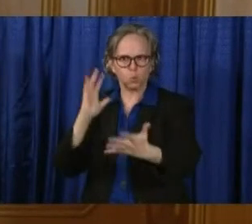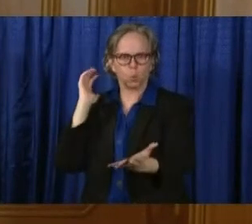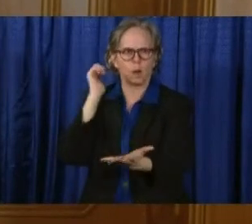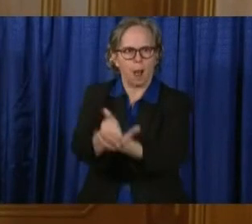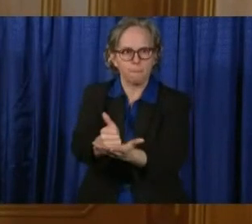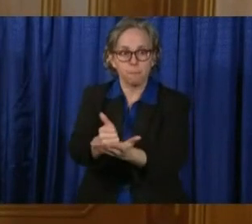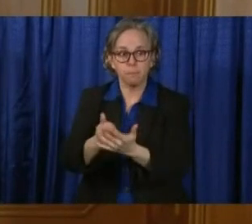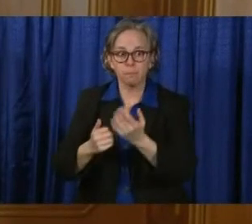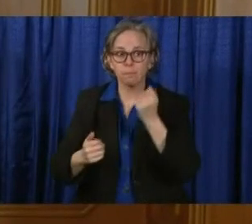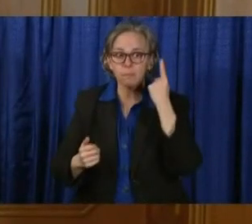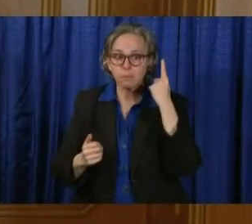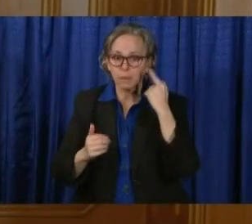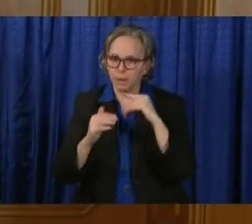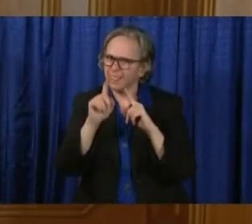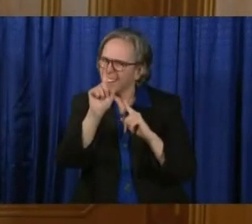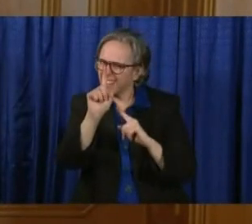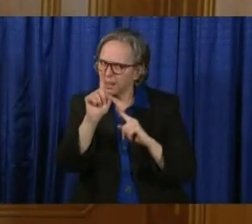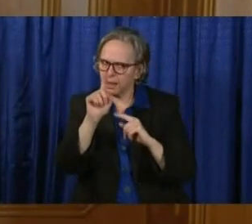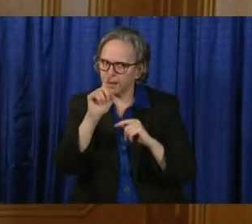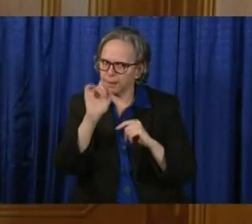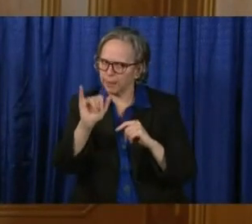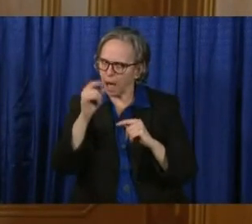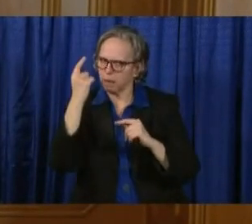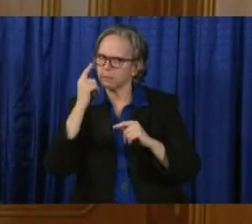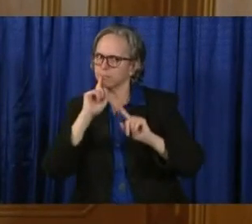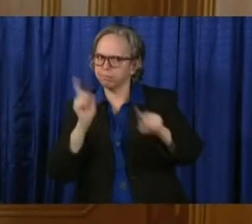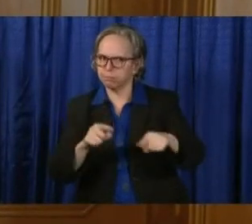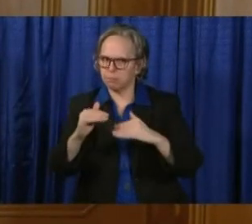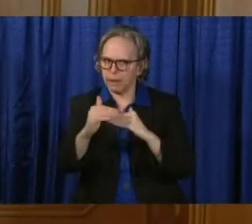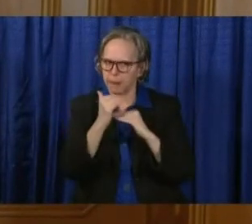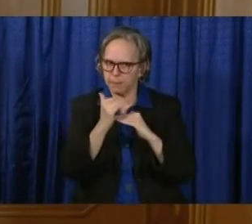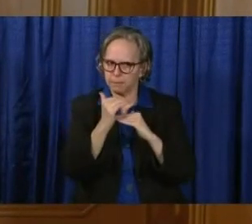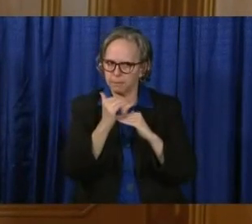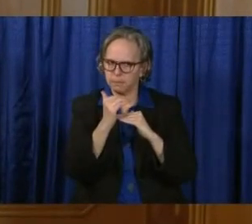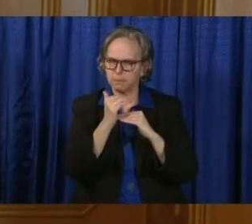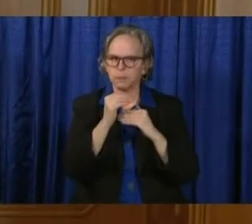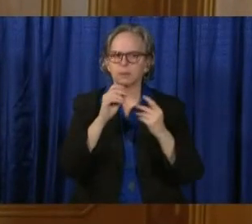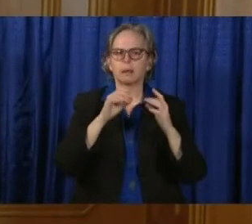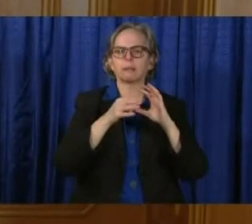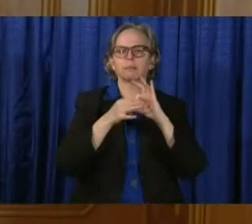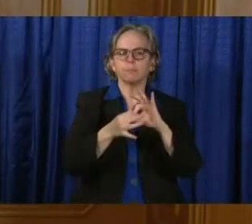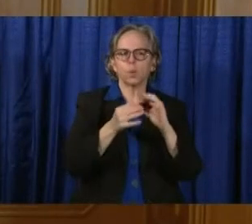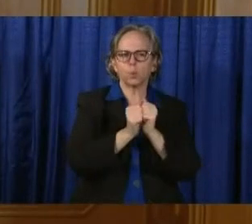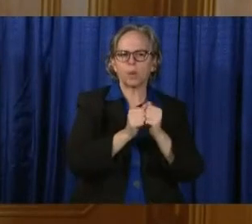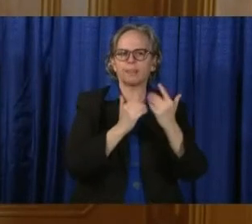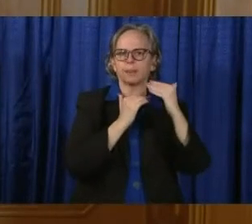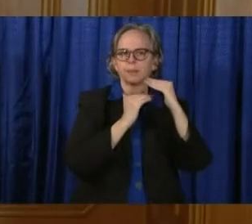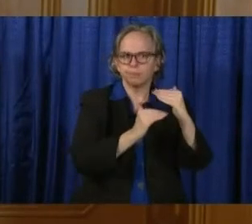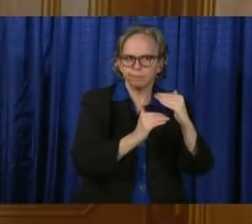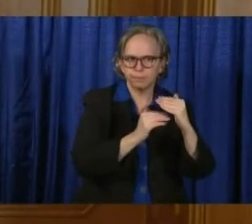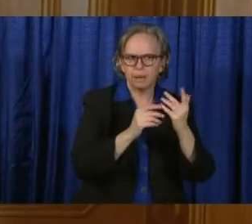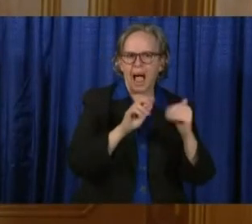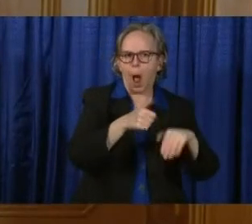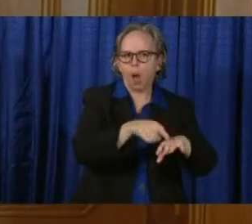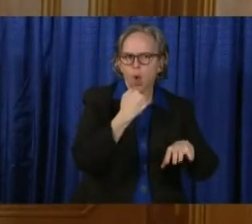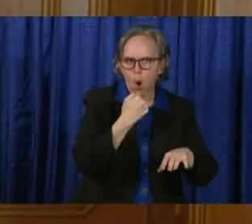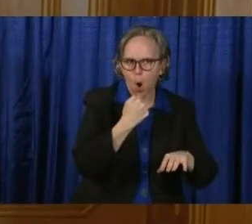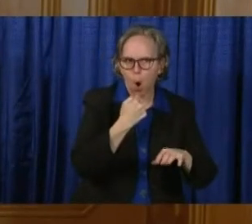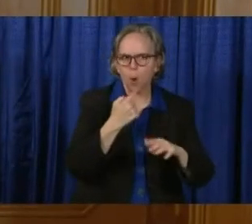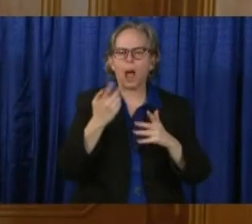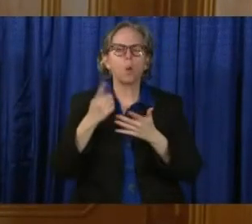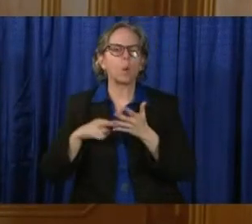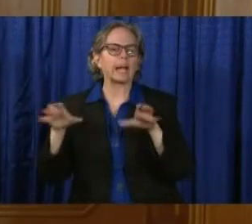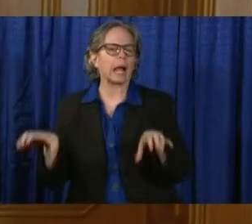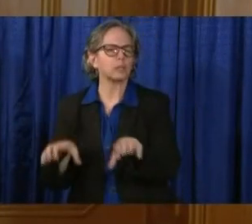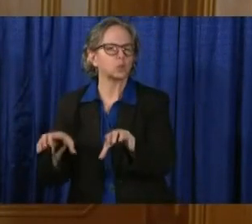It's limited in duration, and it's limited in scope. We have received today a formal